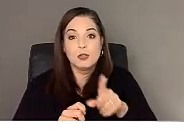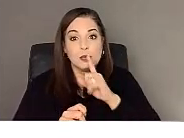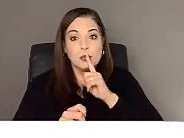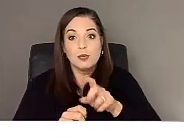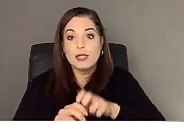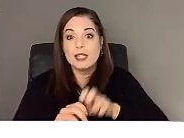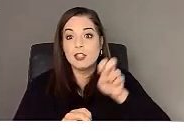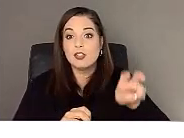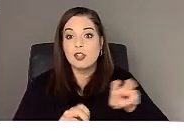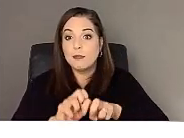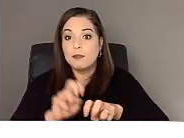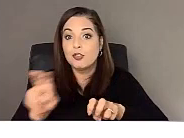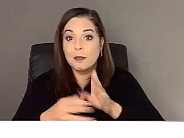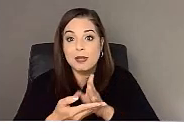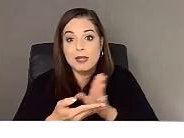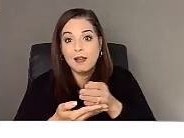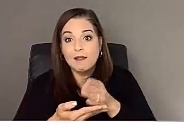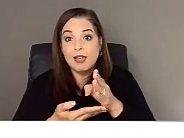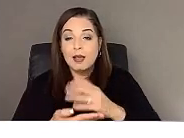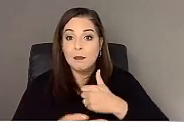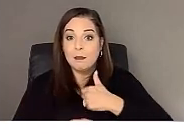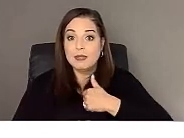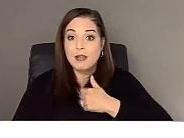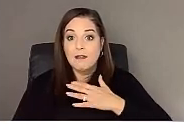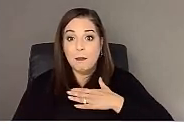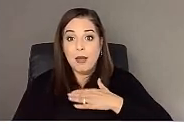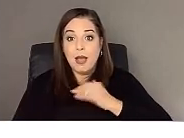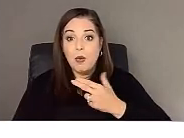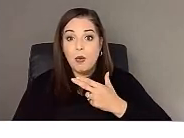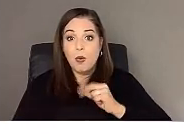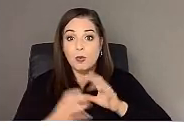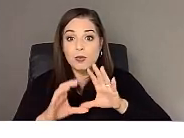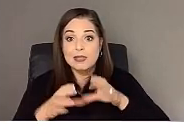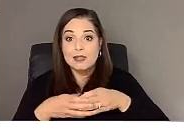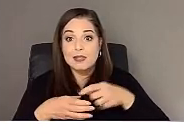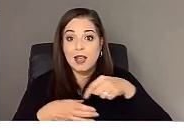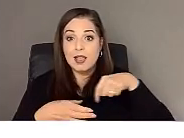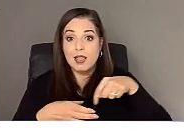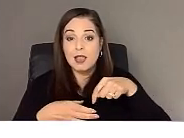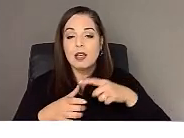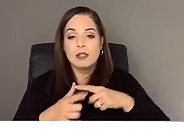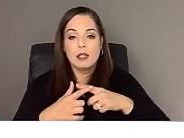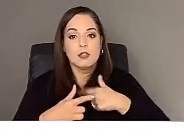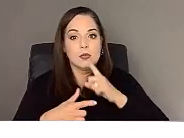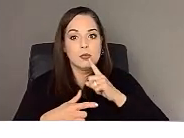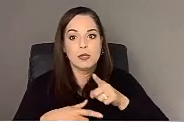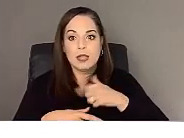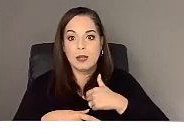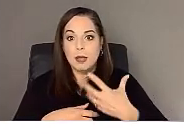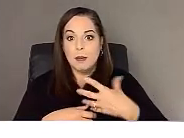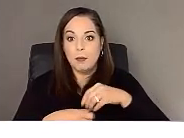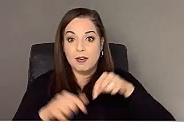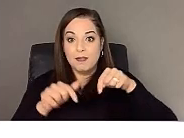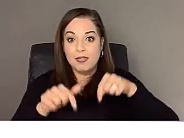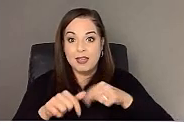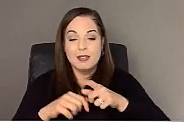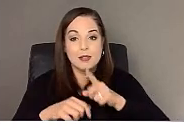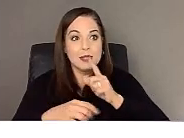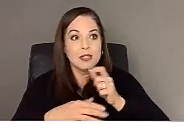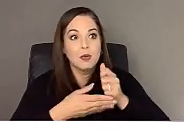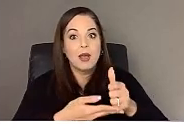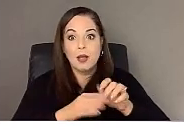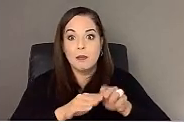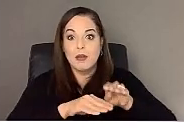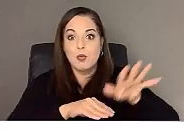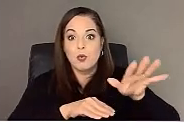within my own cell and definitely being a part of this, the ripple effects of all these wonderful